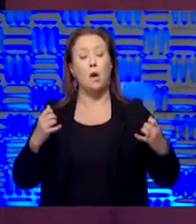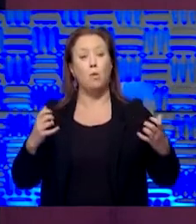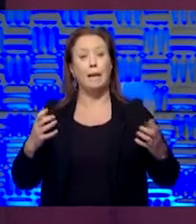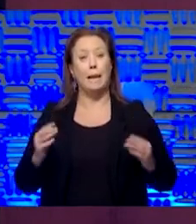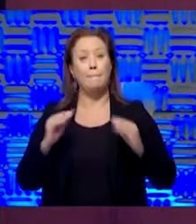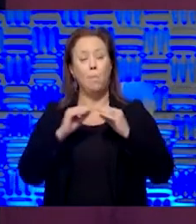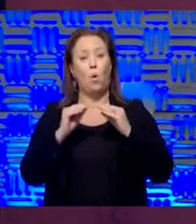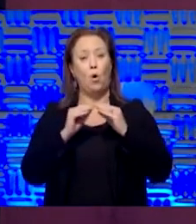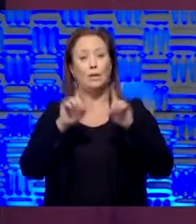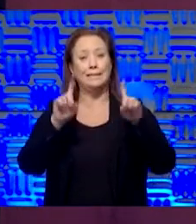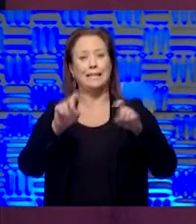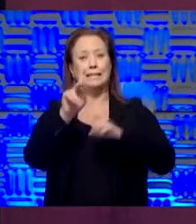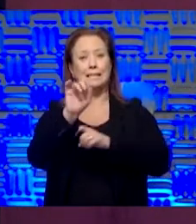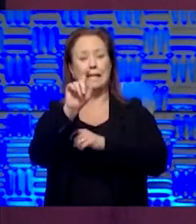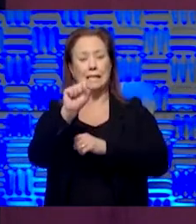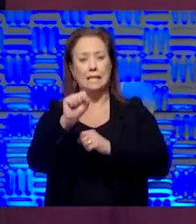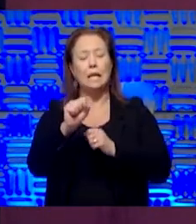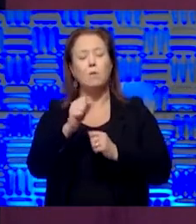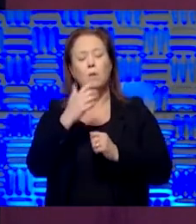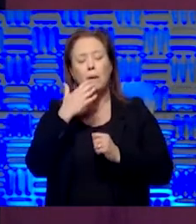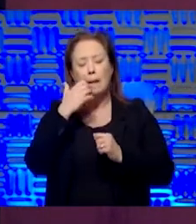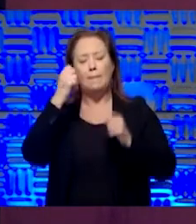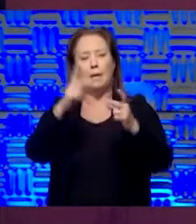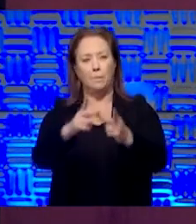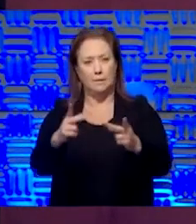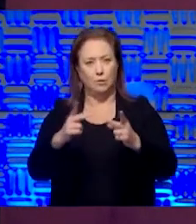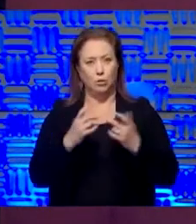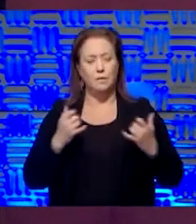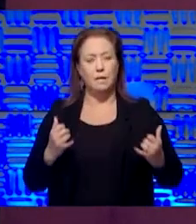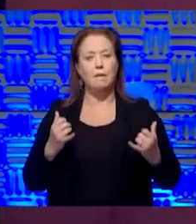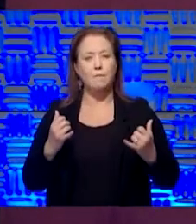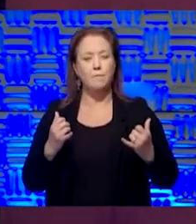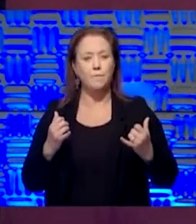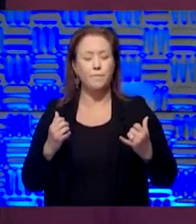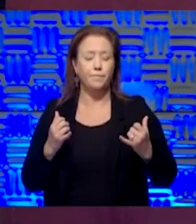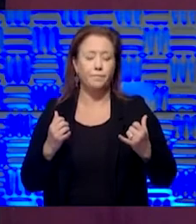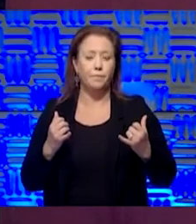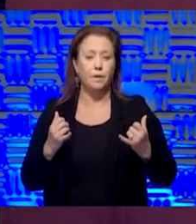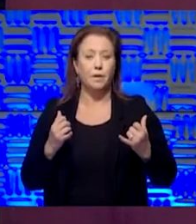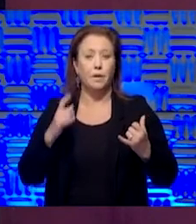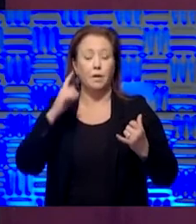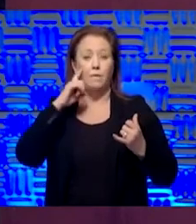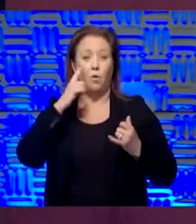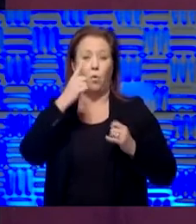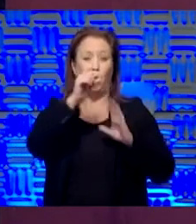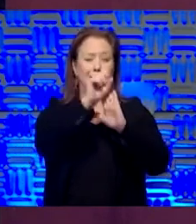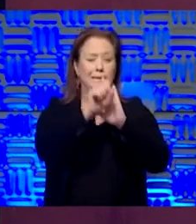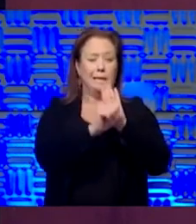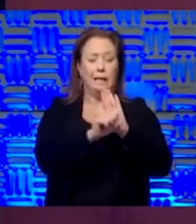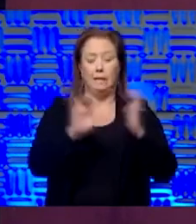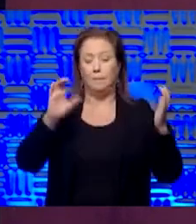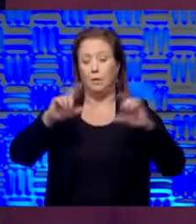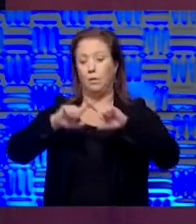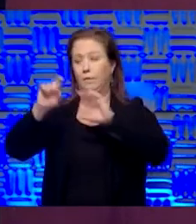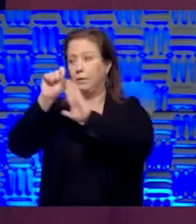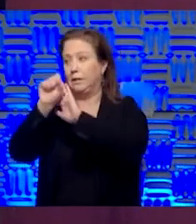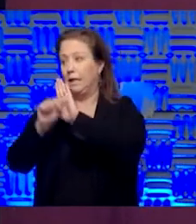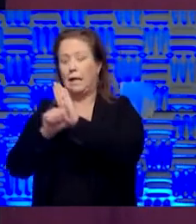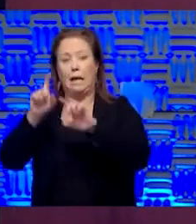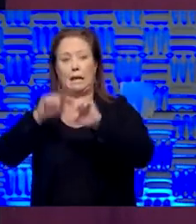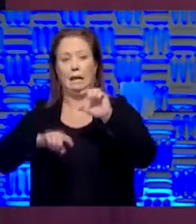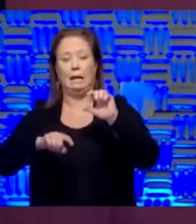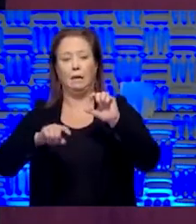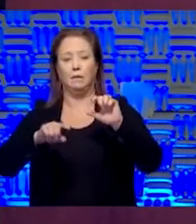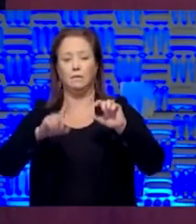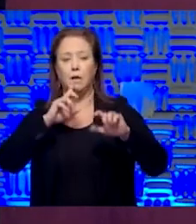we're getting a lot more of those in. And I think we're in a much better position than we were. And as for one state to a different state, I don't know if I can account for all